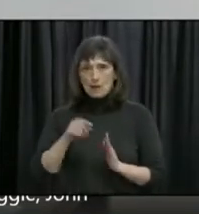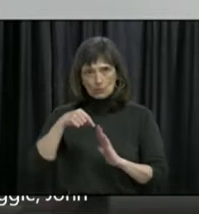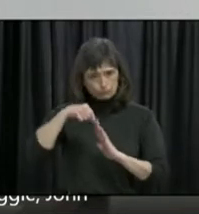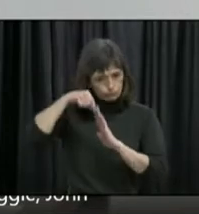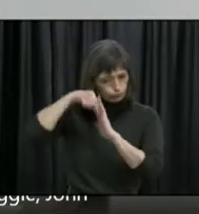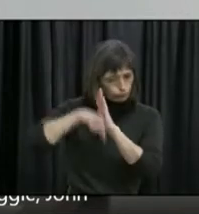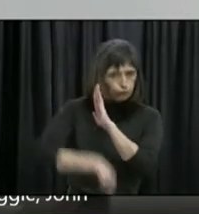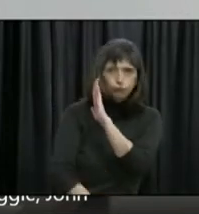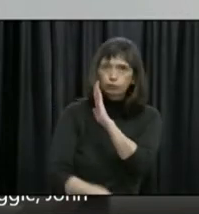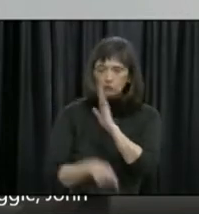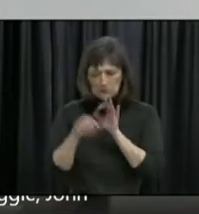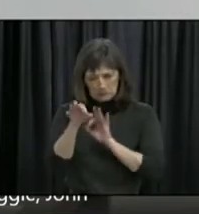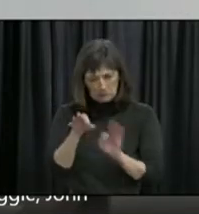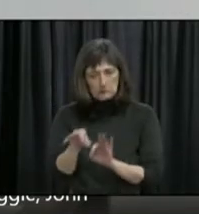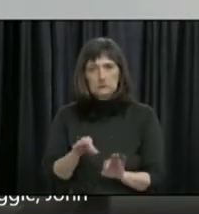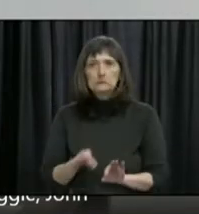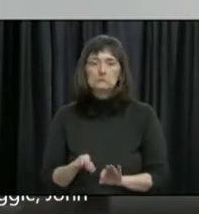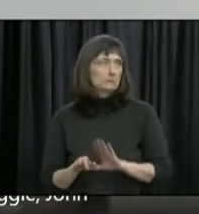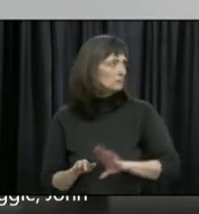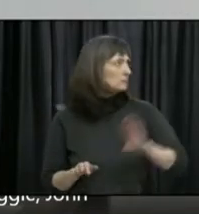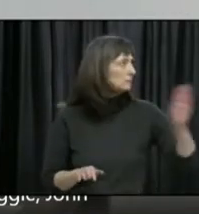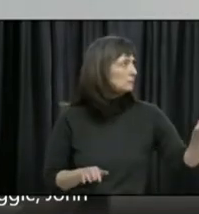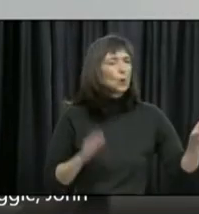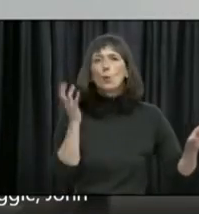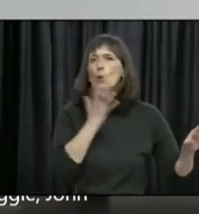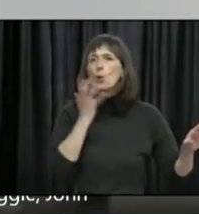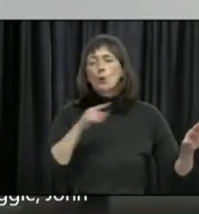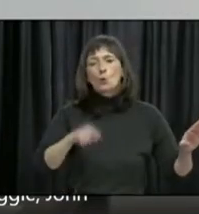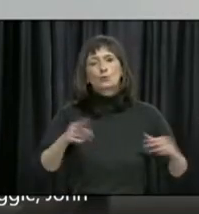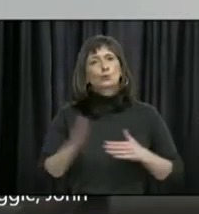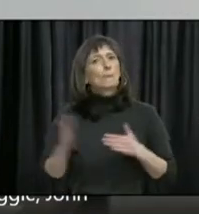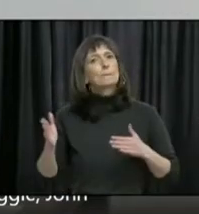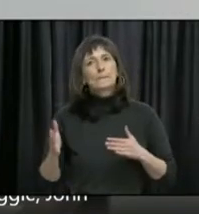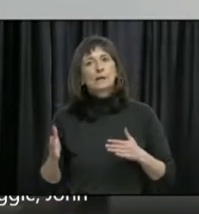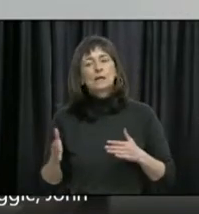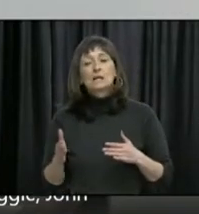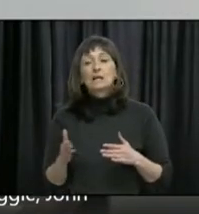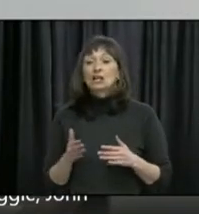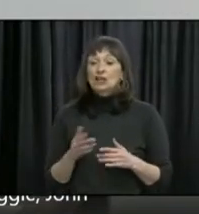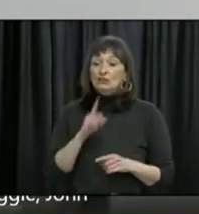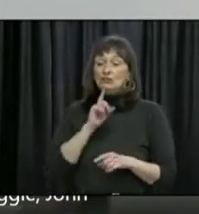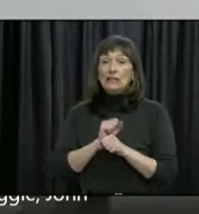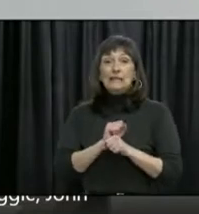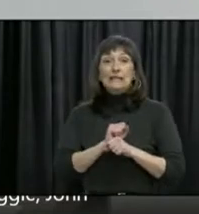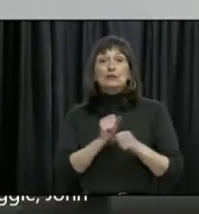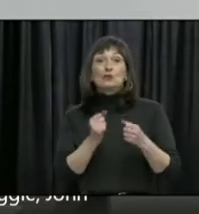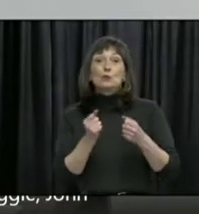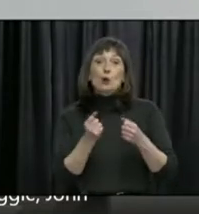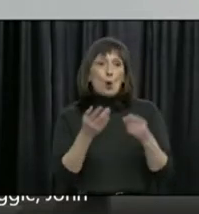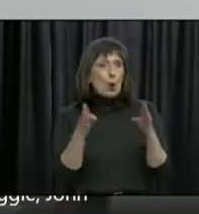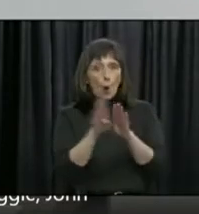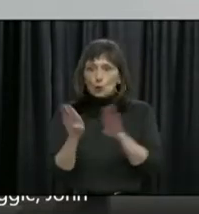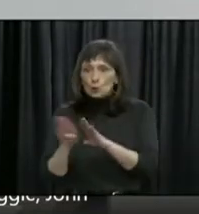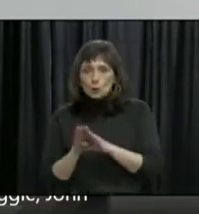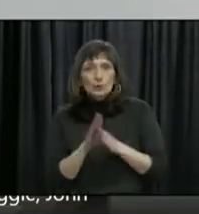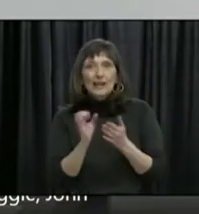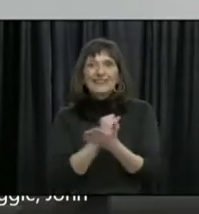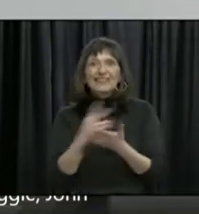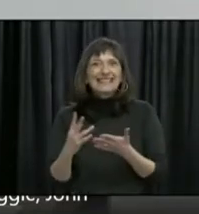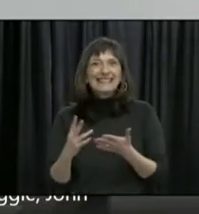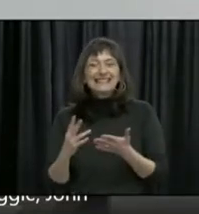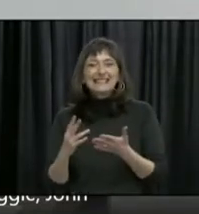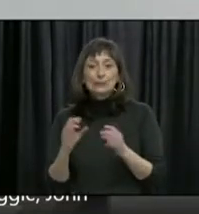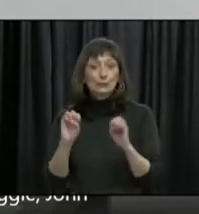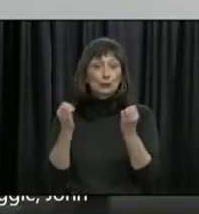It's staged, it's slow. The easy bit, really, was to do the lockdown, was to introduce the state of emergency